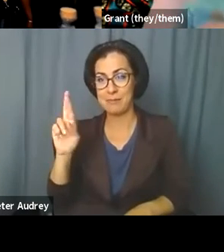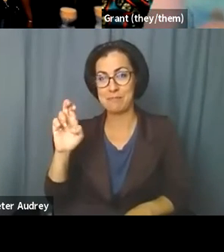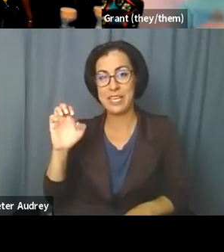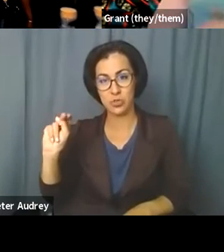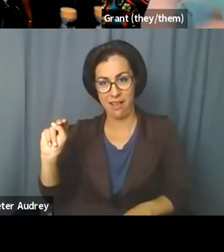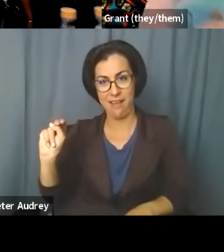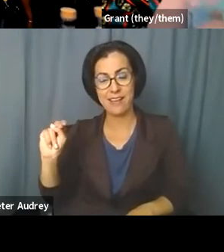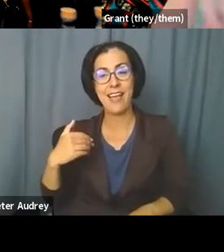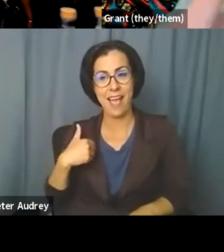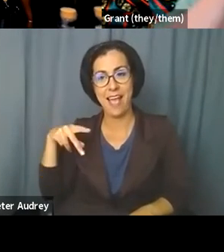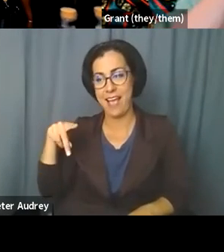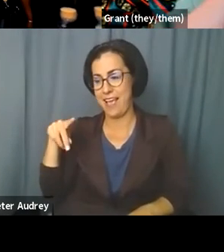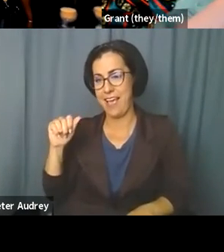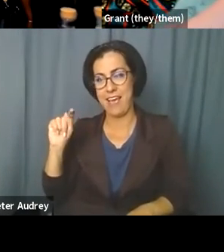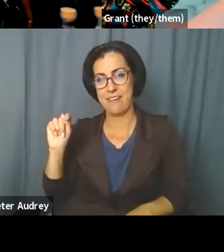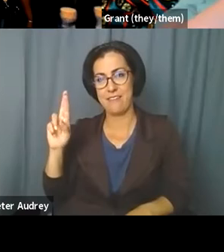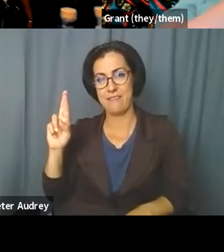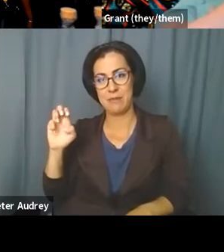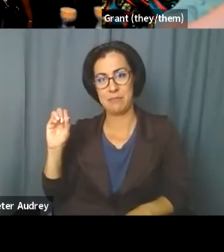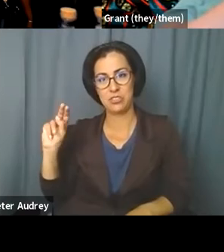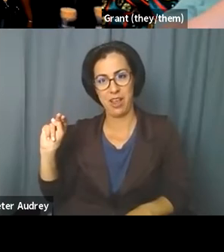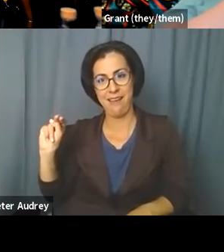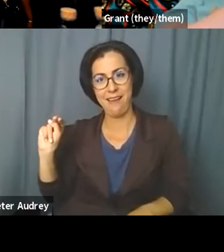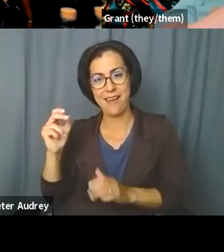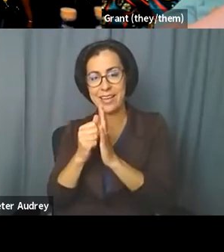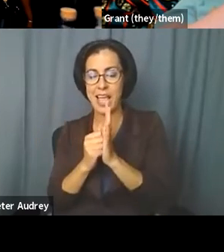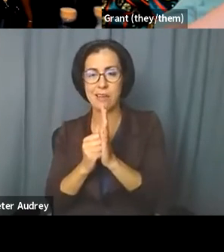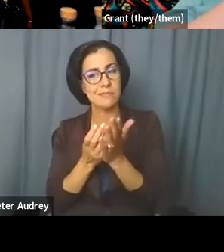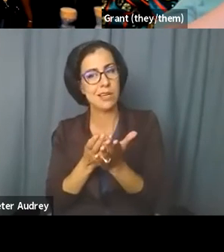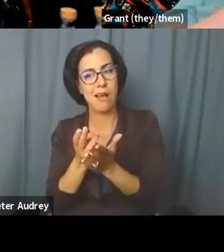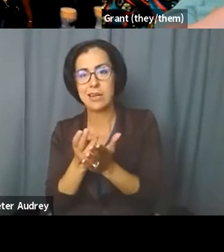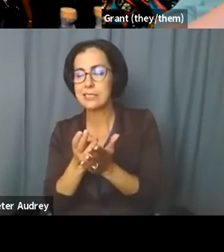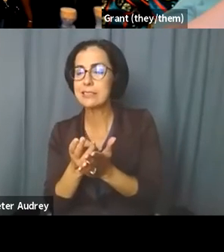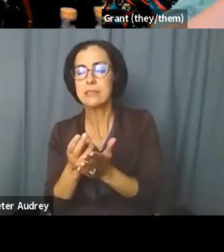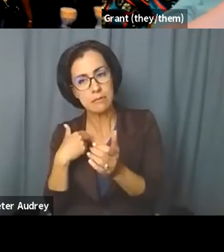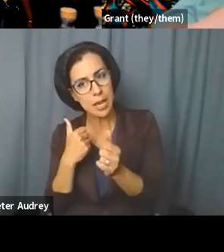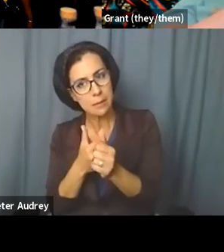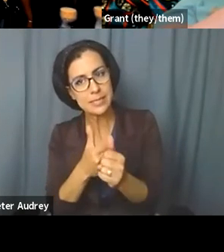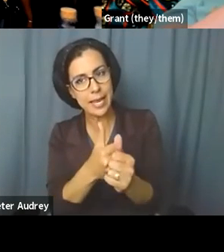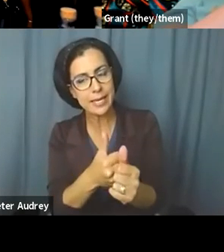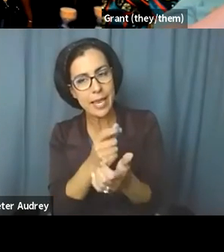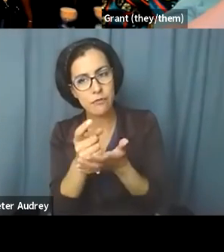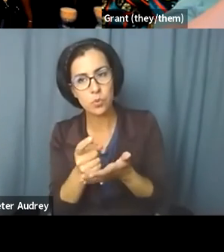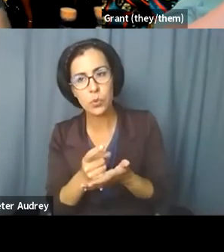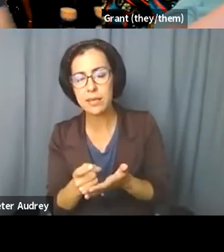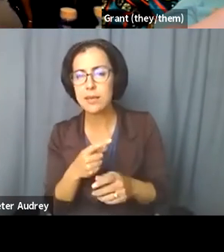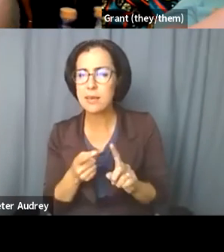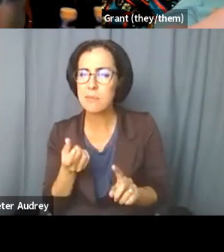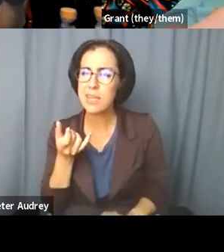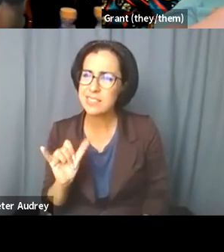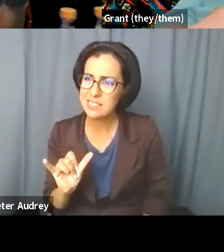account. I have a Patreon account, but I'll be honest, y'all. It hasn't, well, I've been updating it every week, but it's still